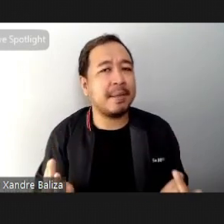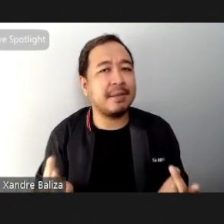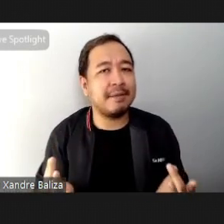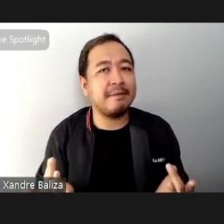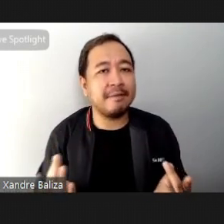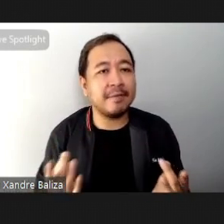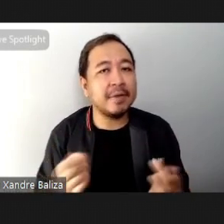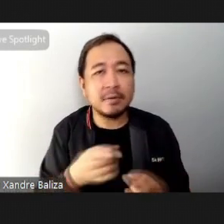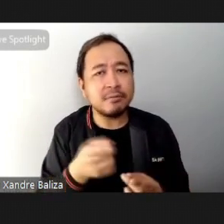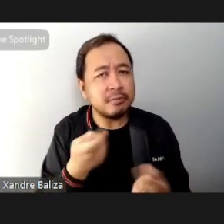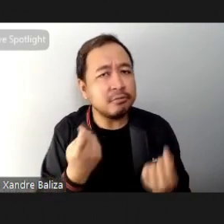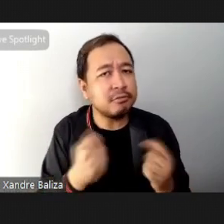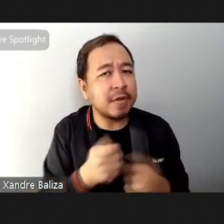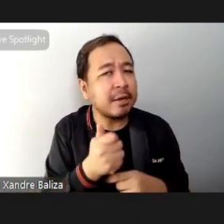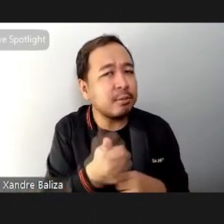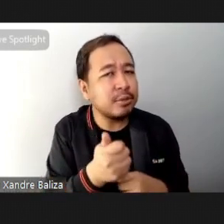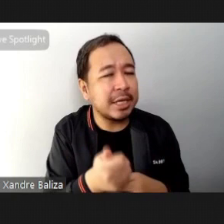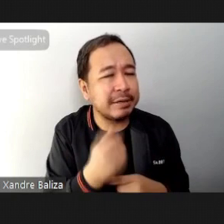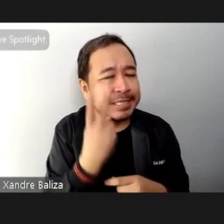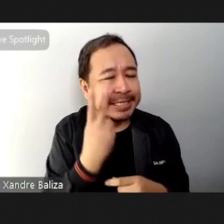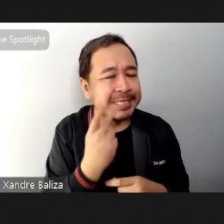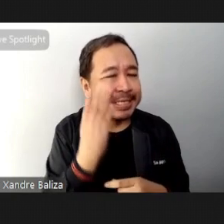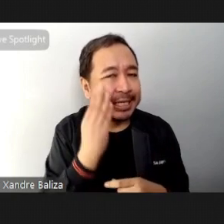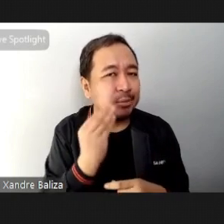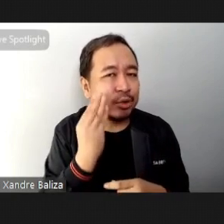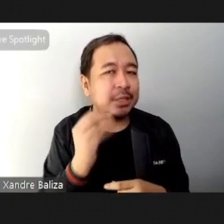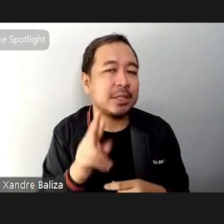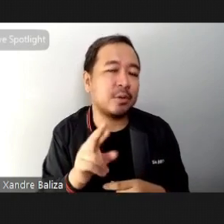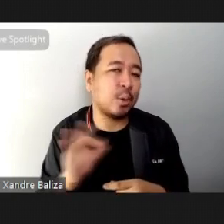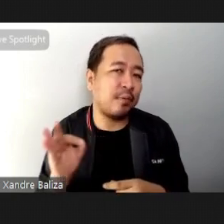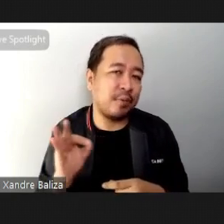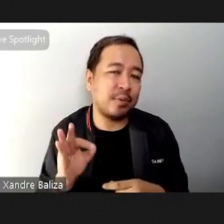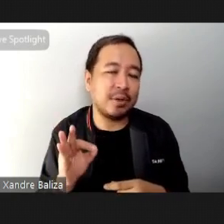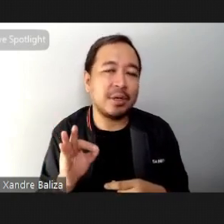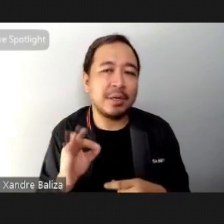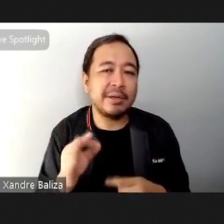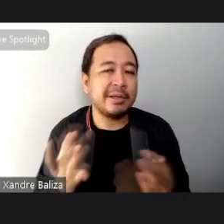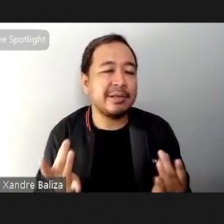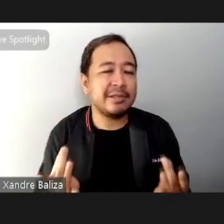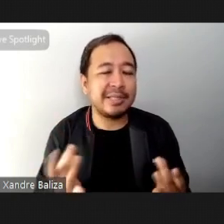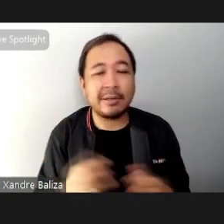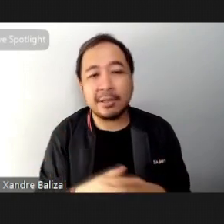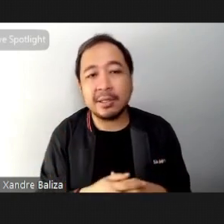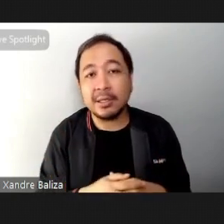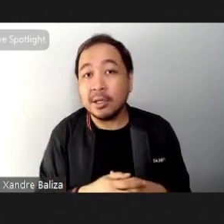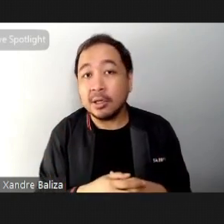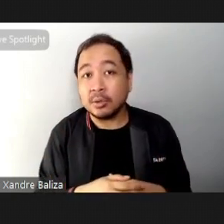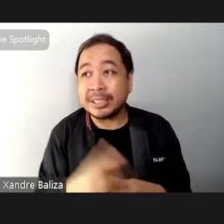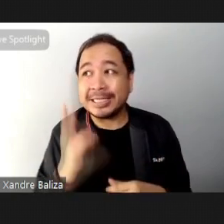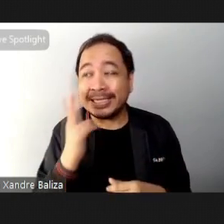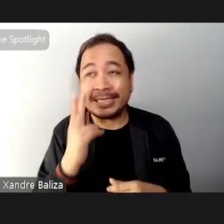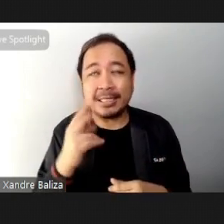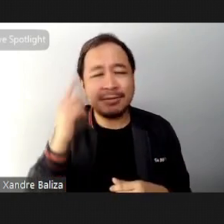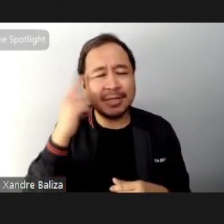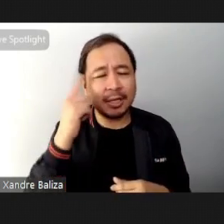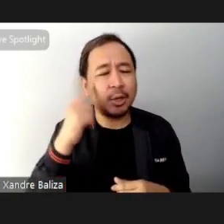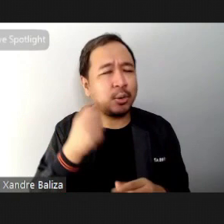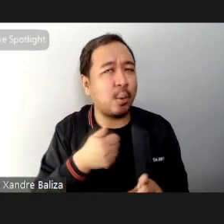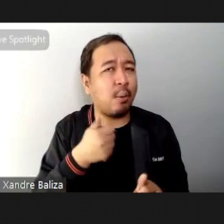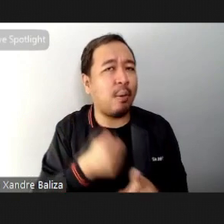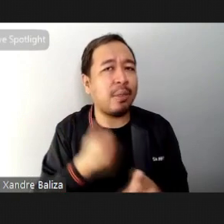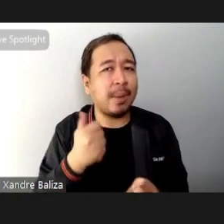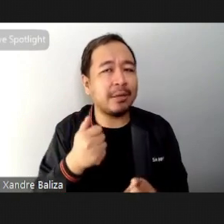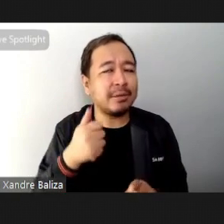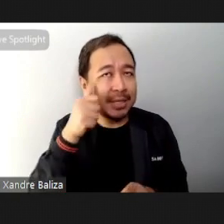to try it out yourself to really experience this flow state you get lost in the movement and you also become mindful of only